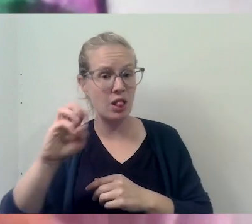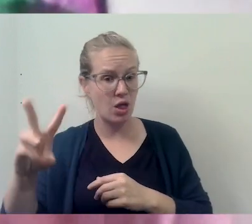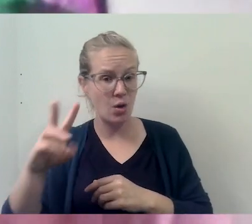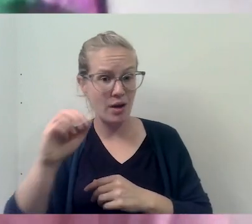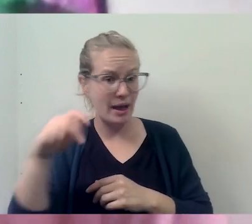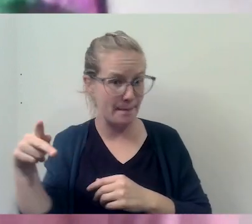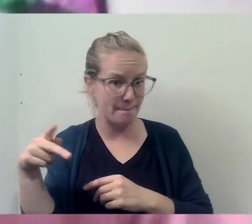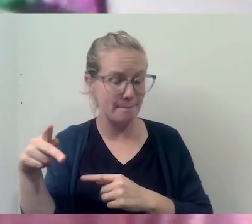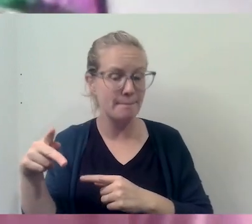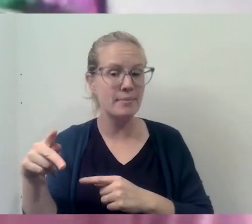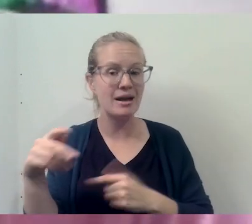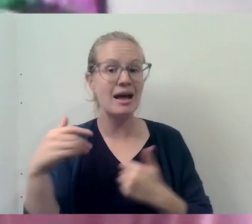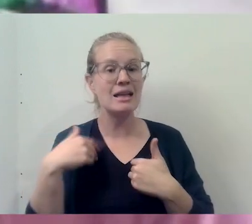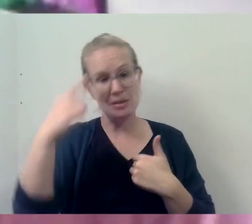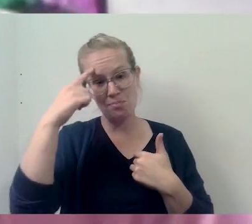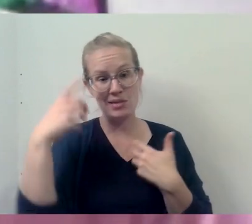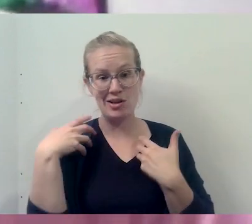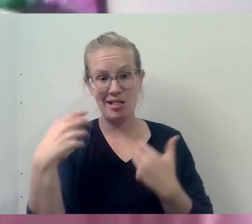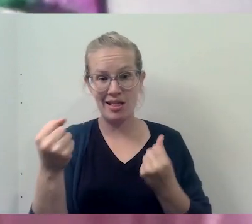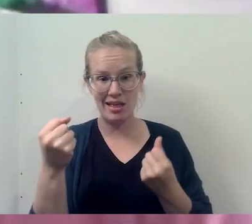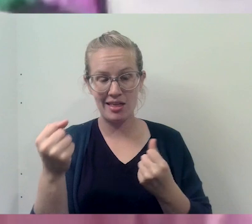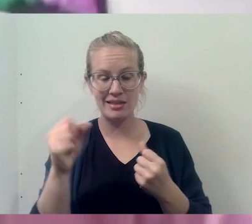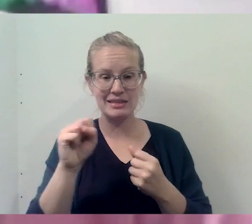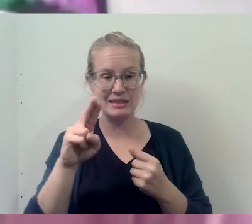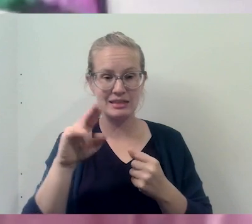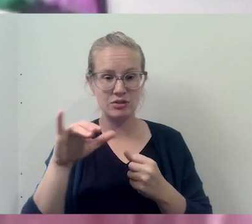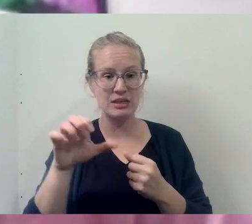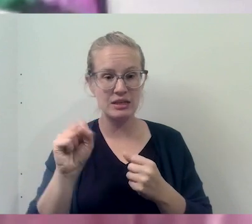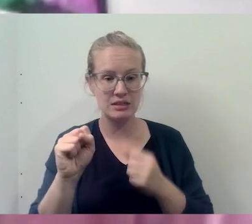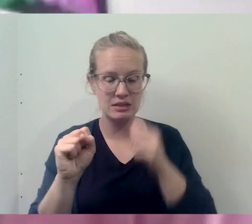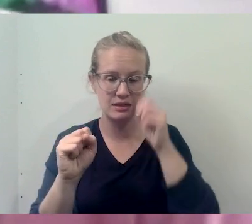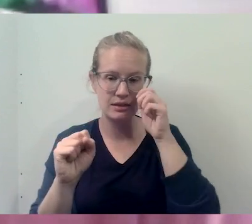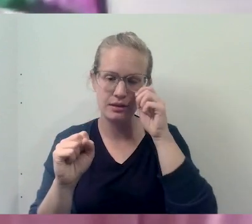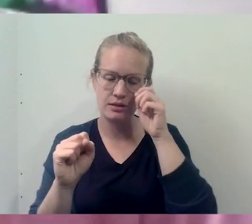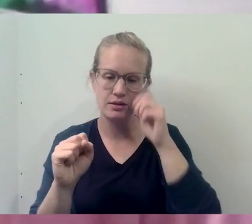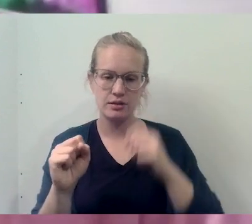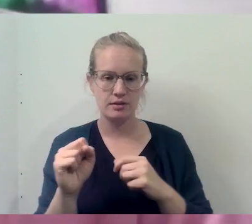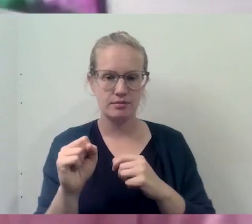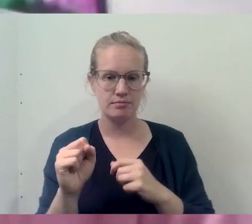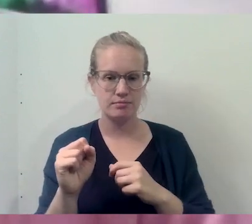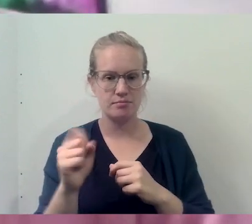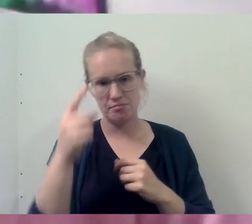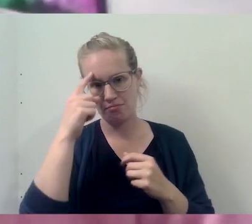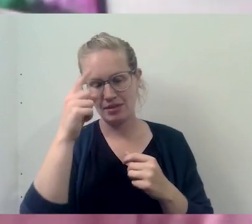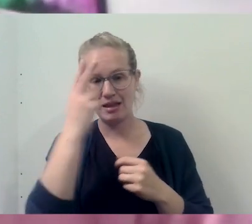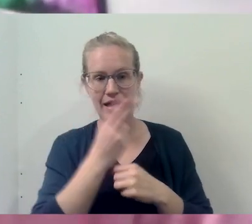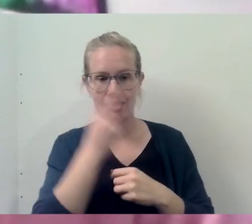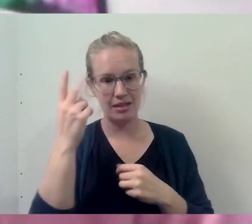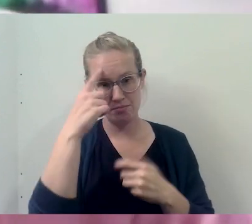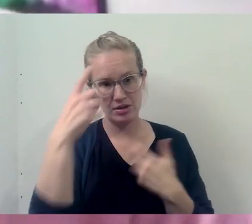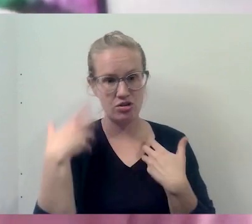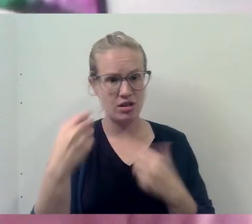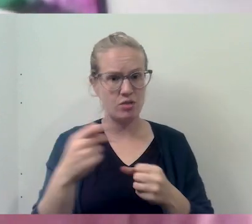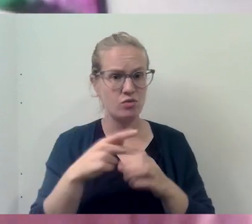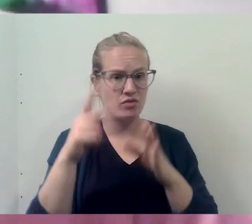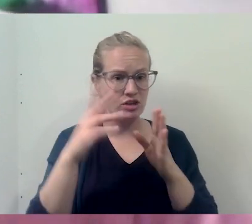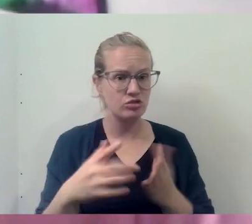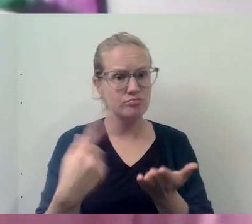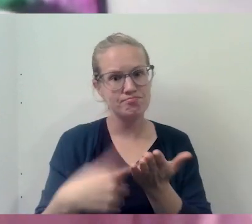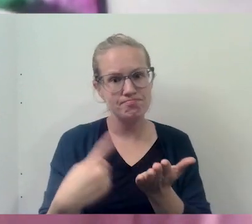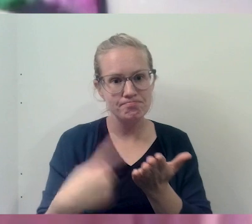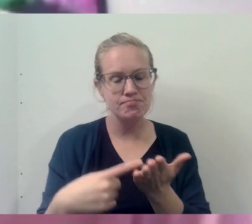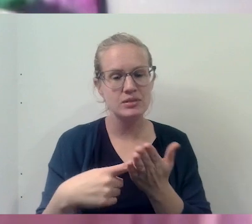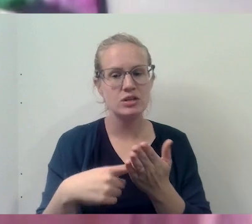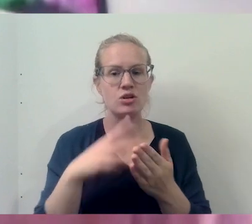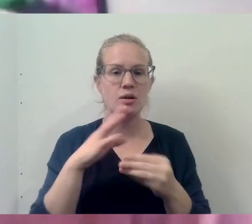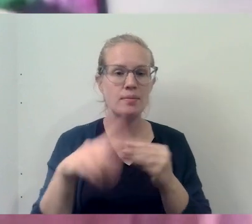Um, the Hallow app has a mental health series, um, where, uh, mental Catholic mental health professionals talk about